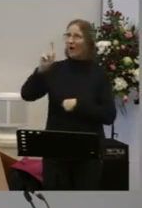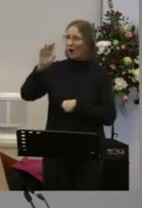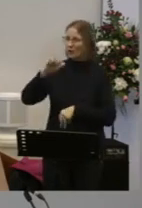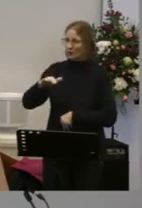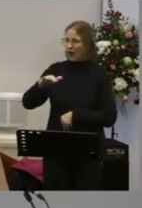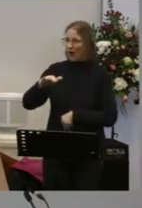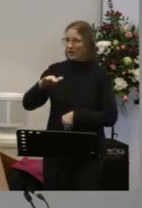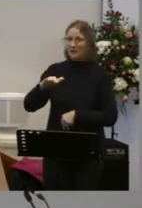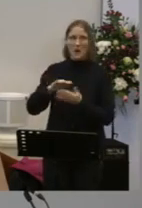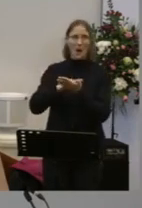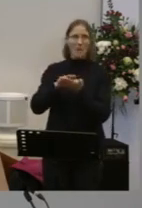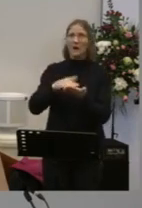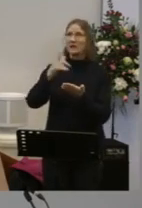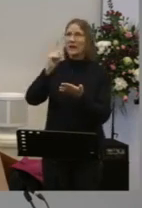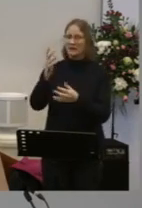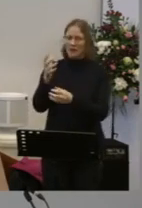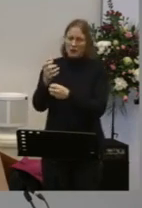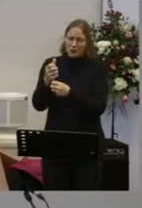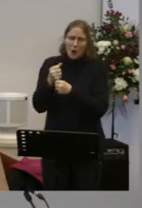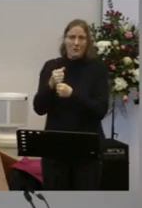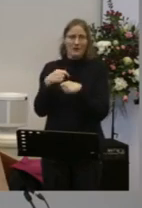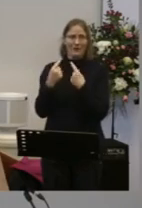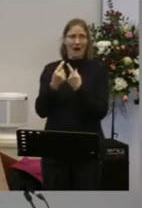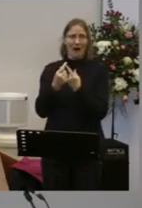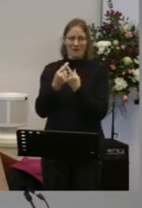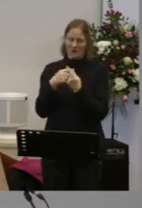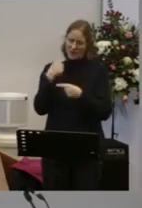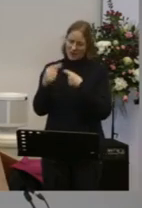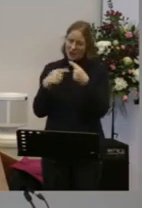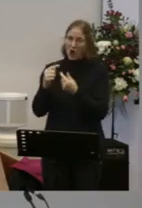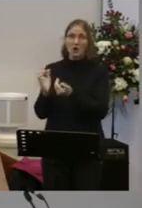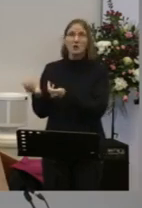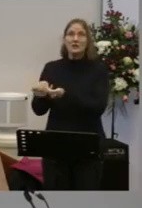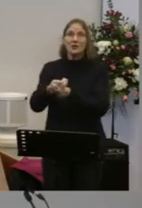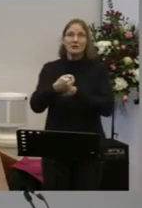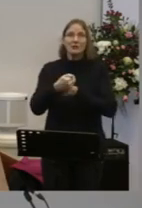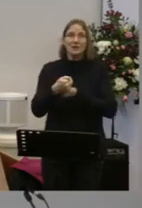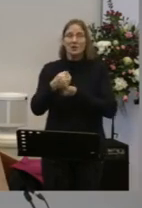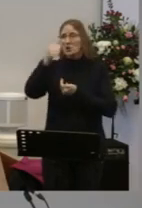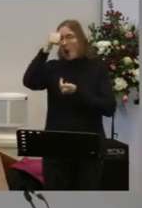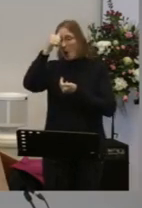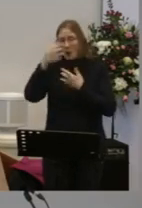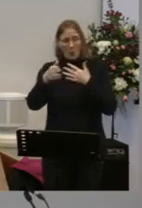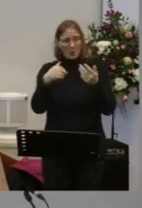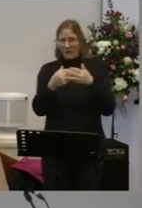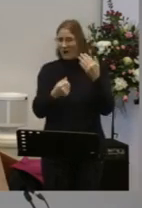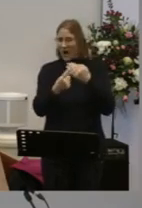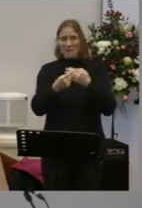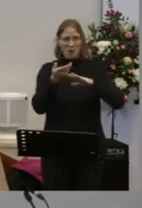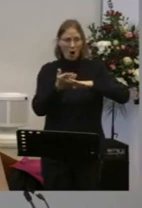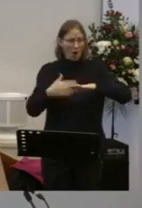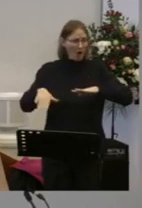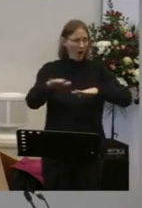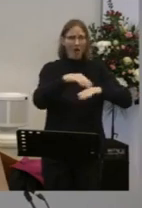into his family Into eternal security And into knowing Whatever this life throws at you Whatever pain Whatever wrong